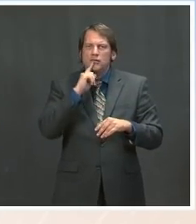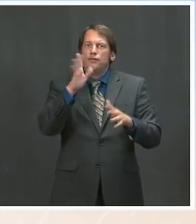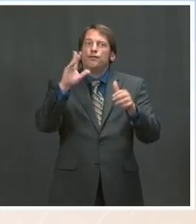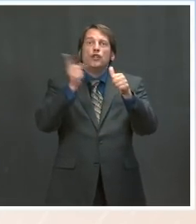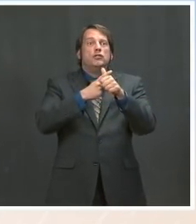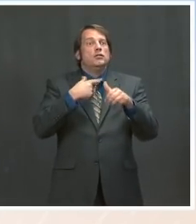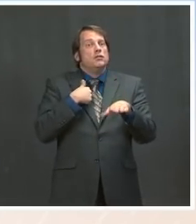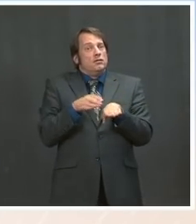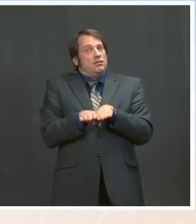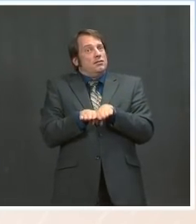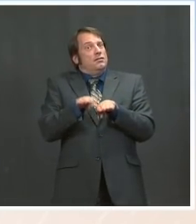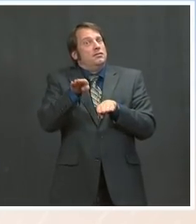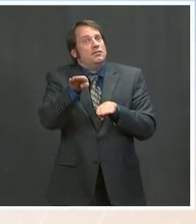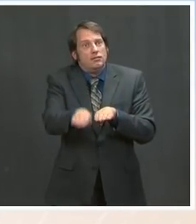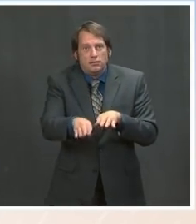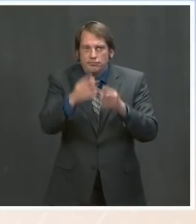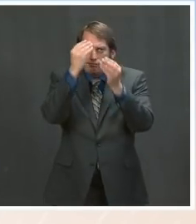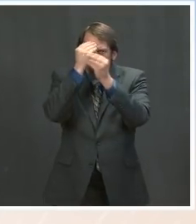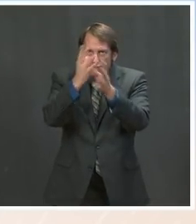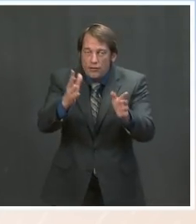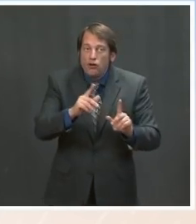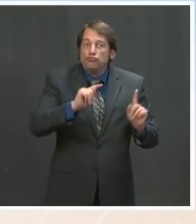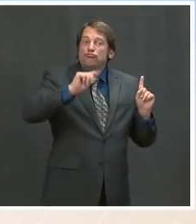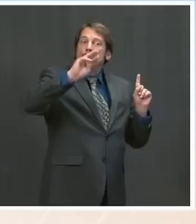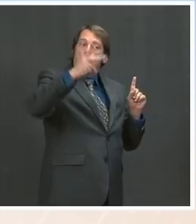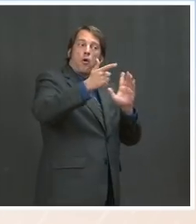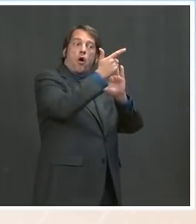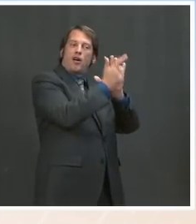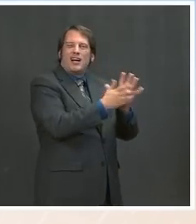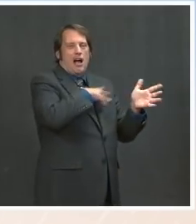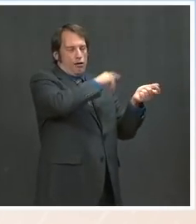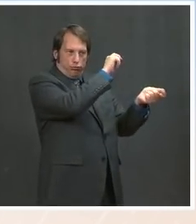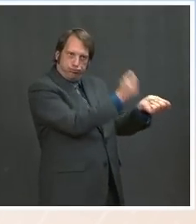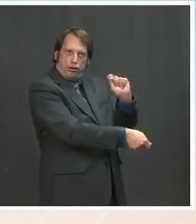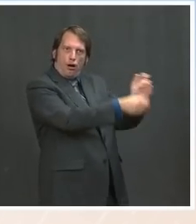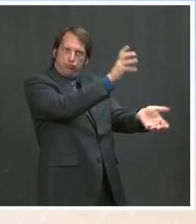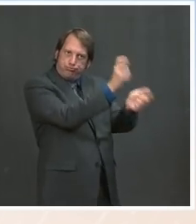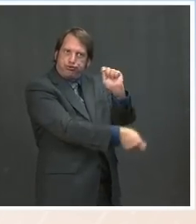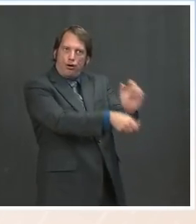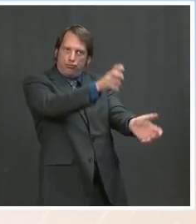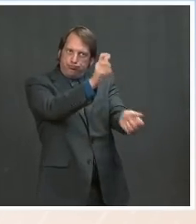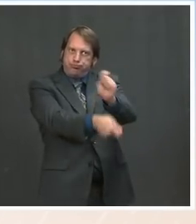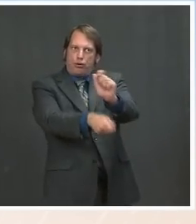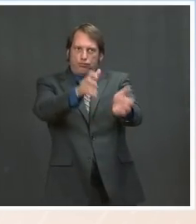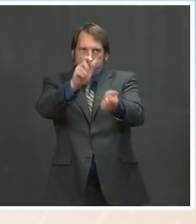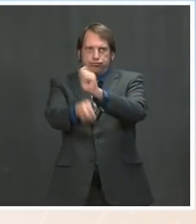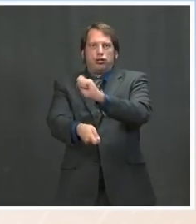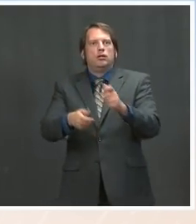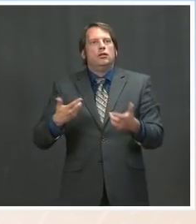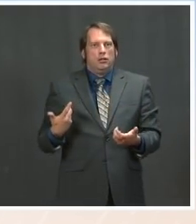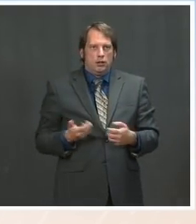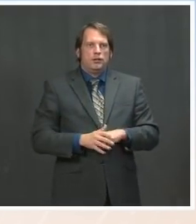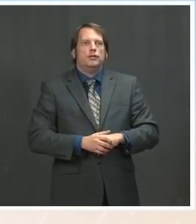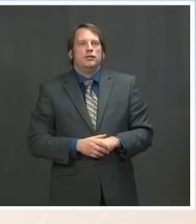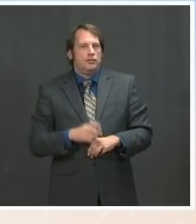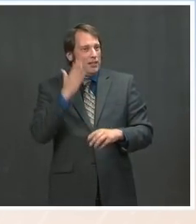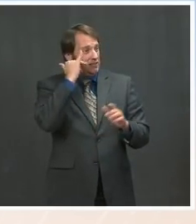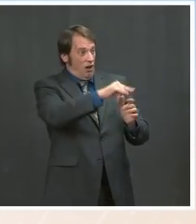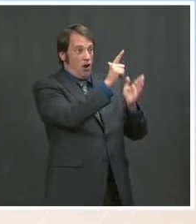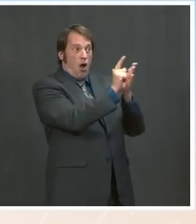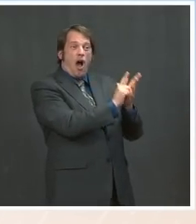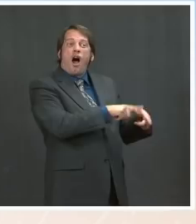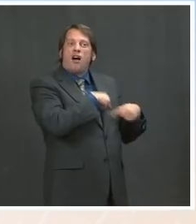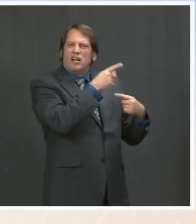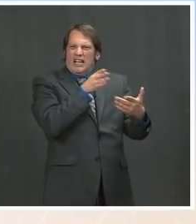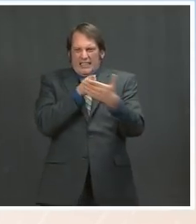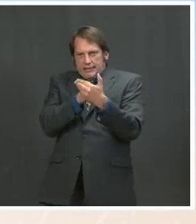are overturning what we felt was a xenophobic policy of the past administration to prevent people from many